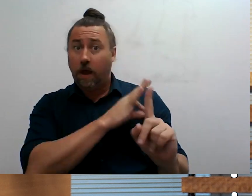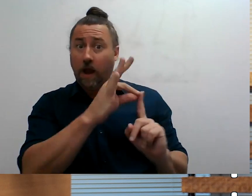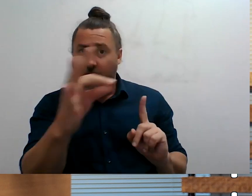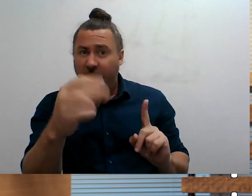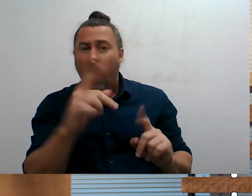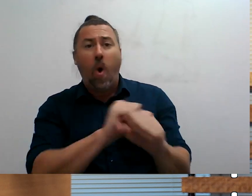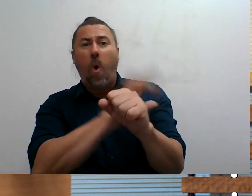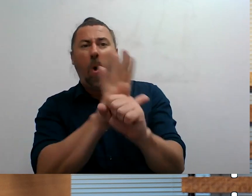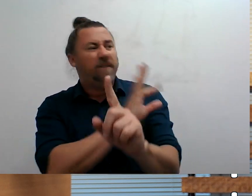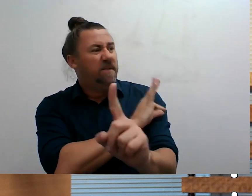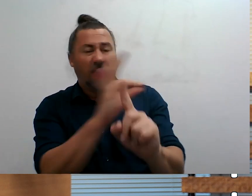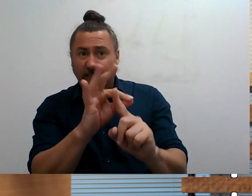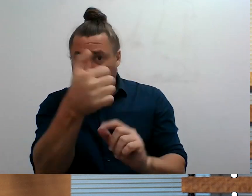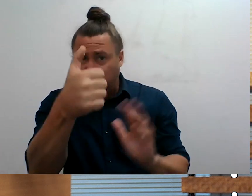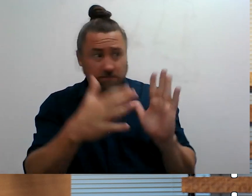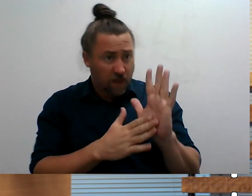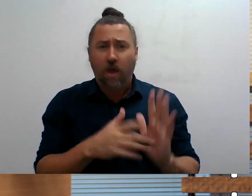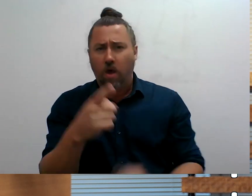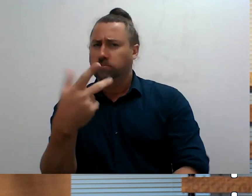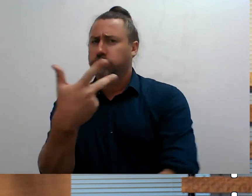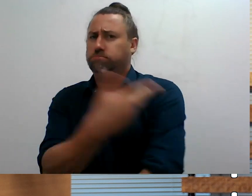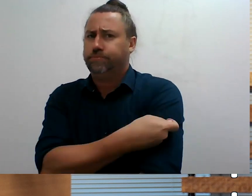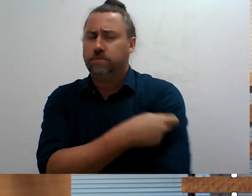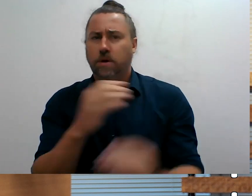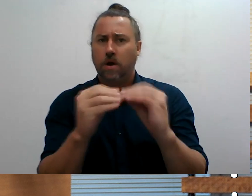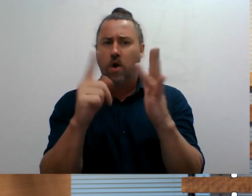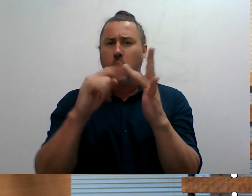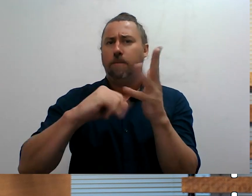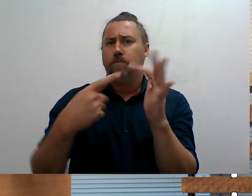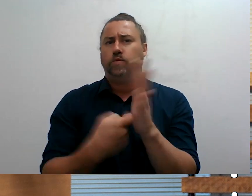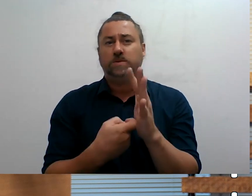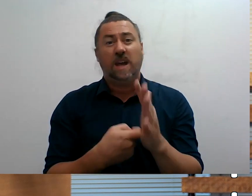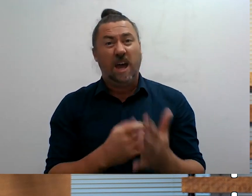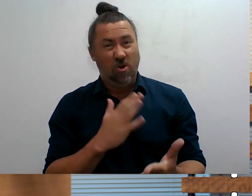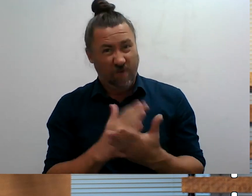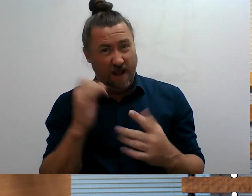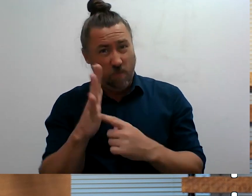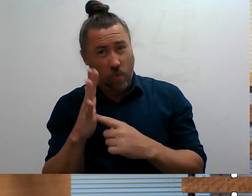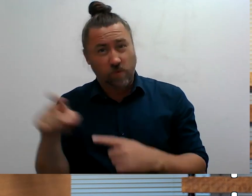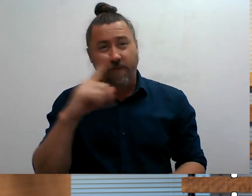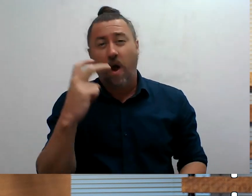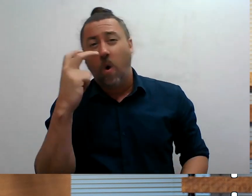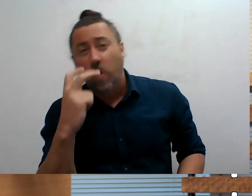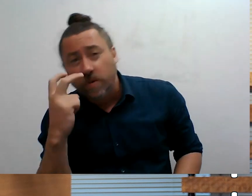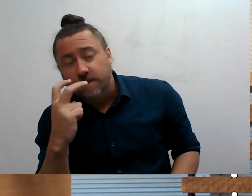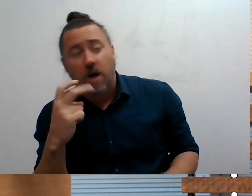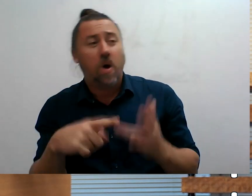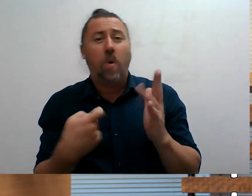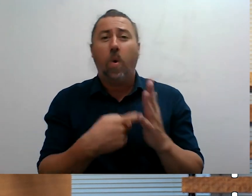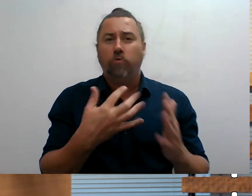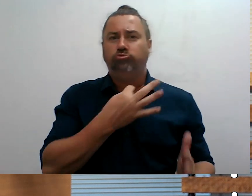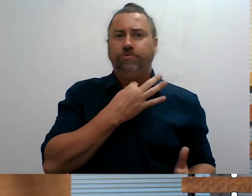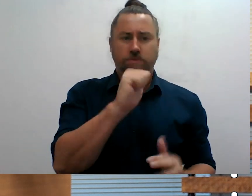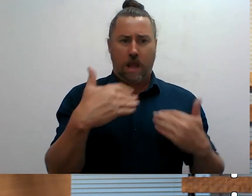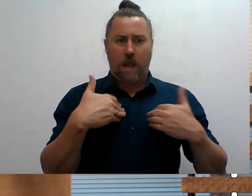or your last COVID-19 infection. This is especially important for older people and people with health risks and complex disability